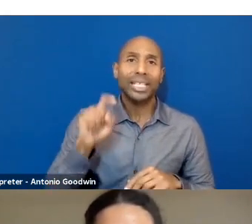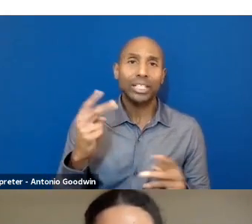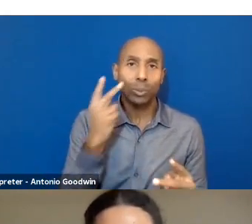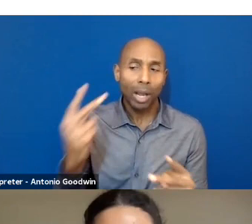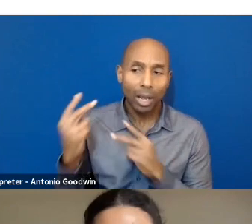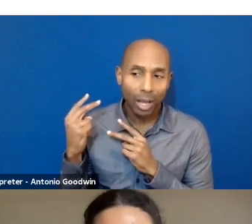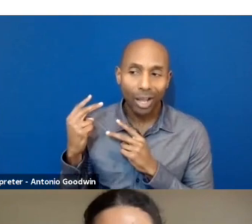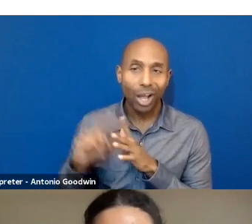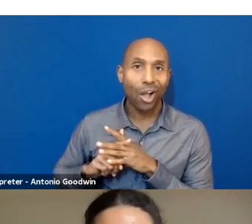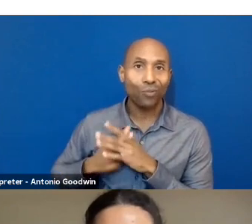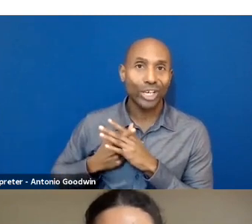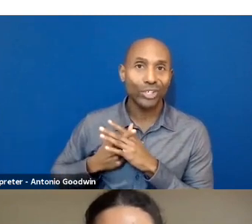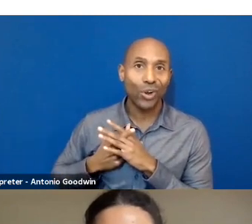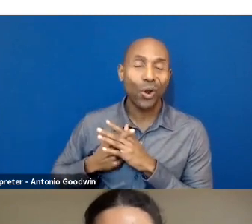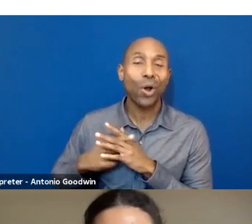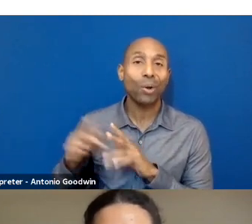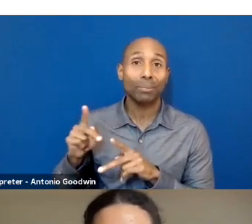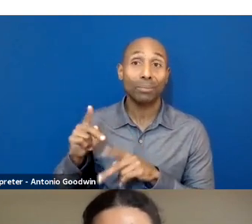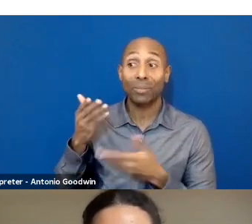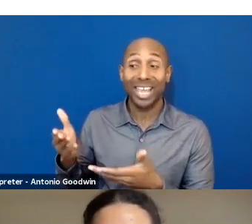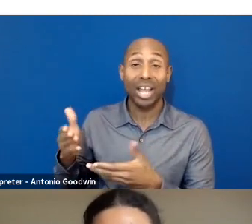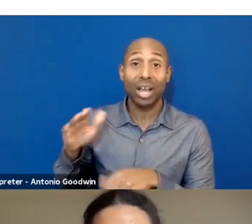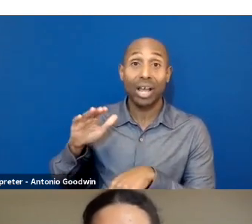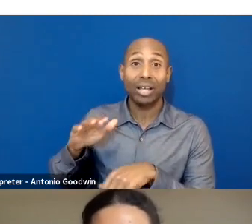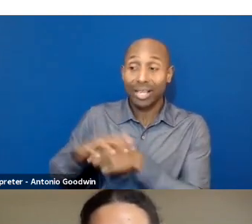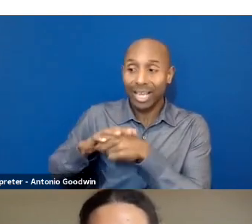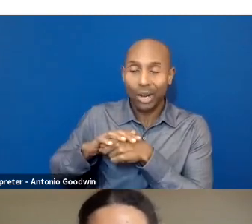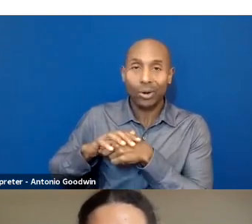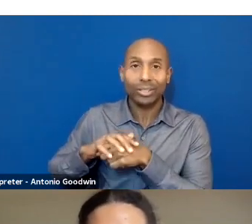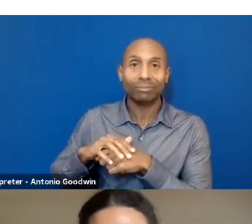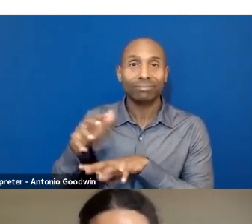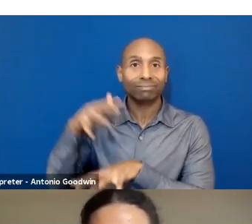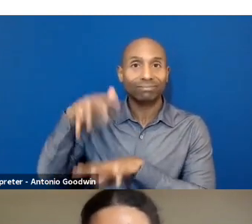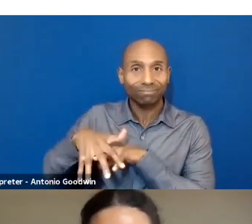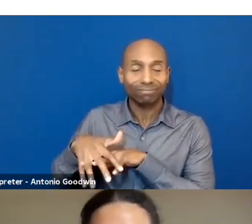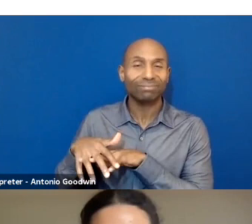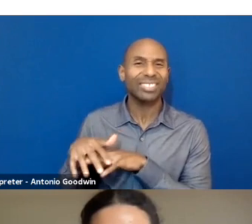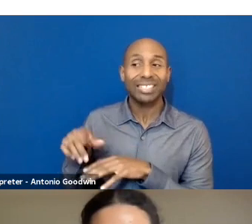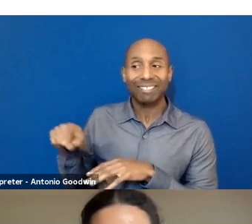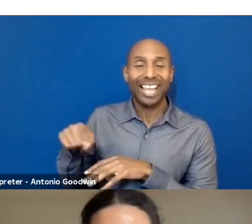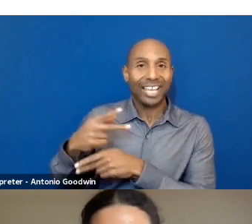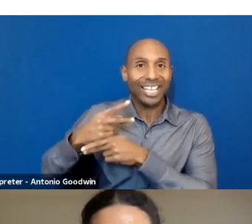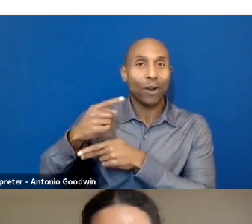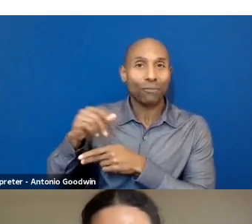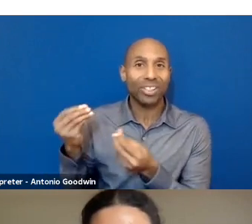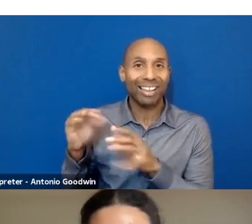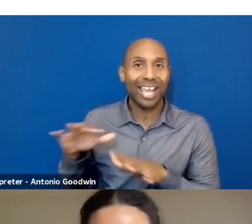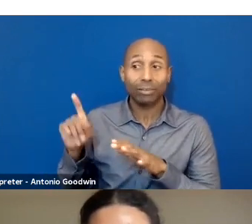textiles and the land, herbs and everything. So it was just beautiful to learn that. So thank you. And